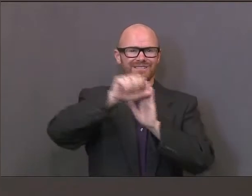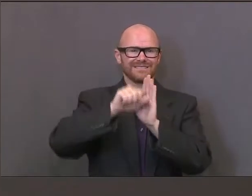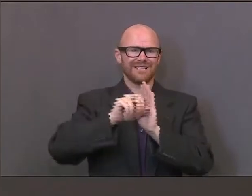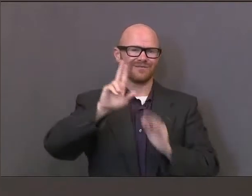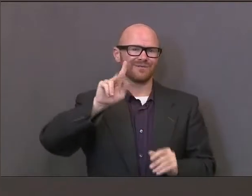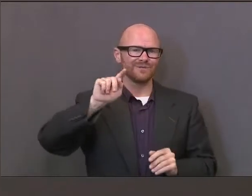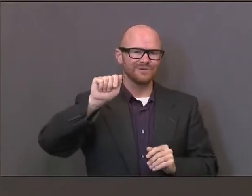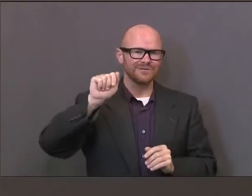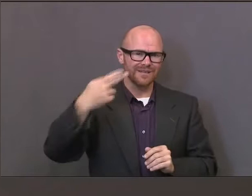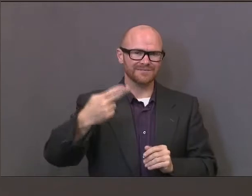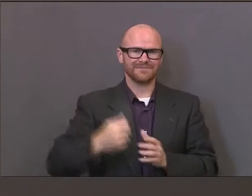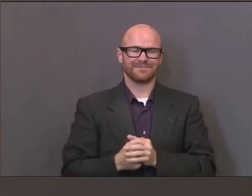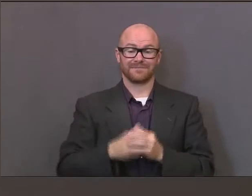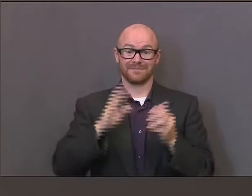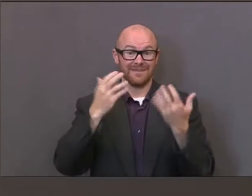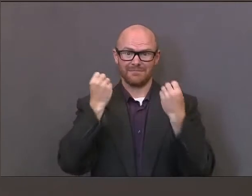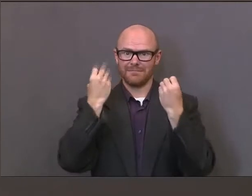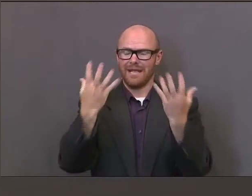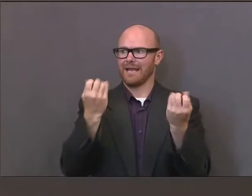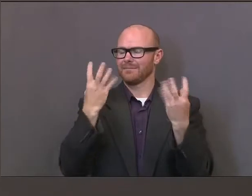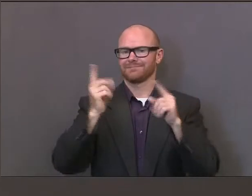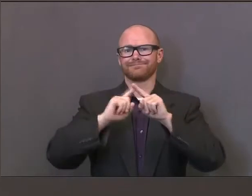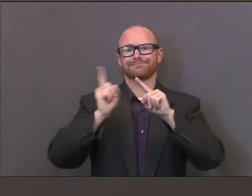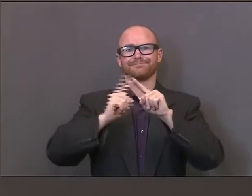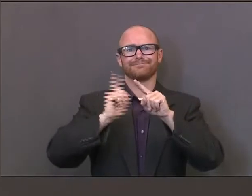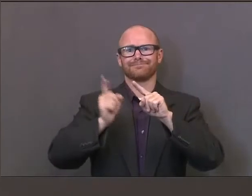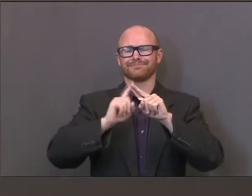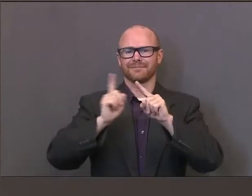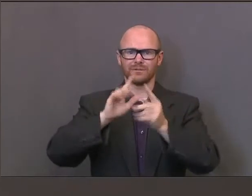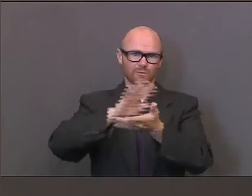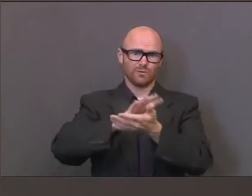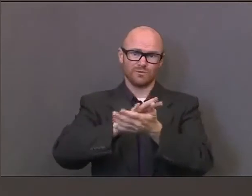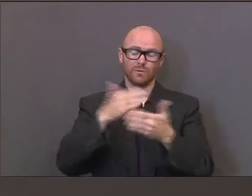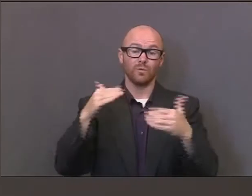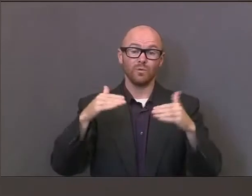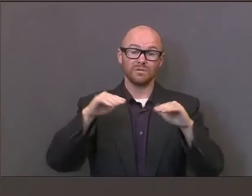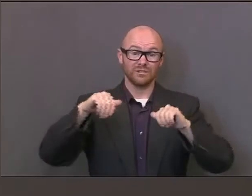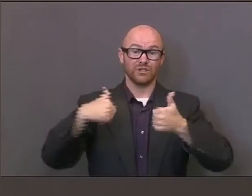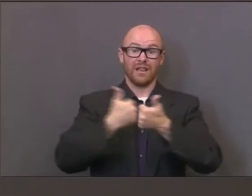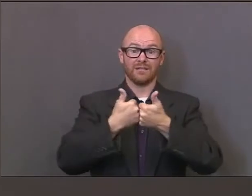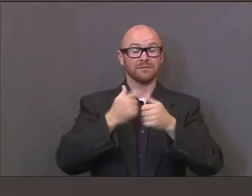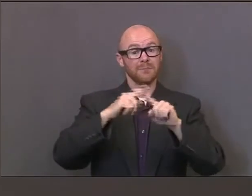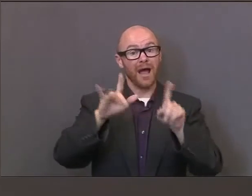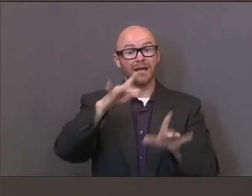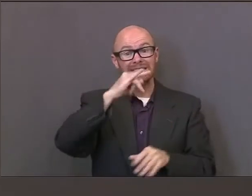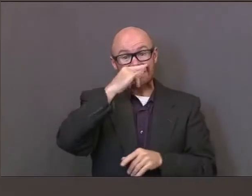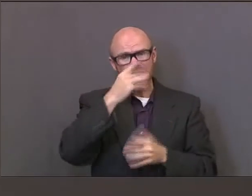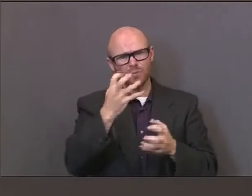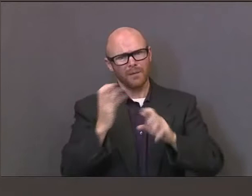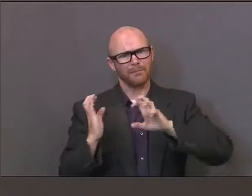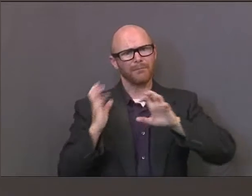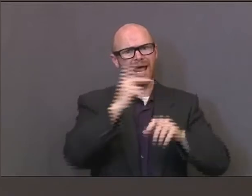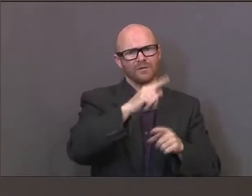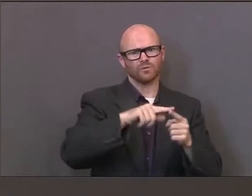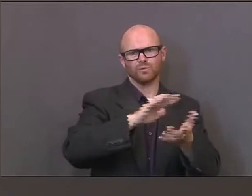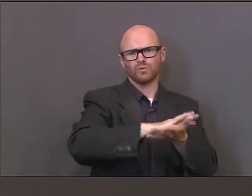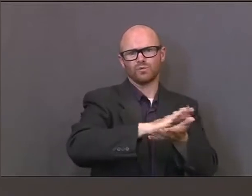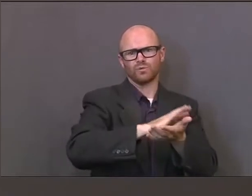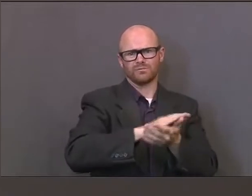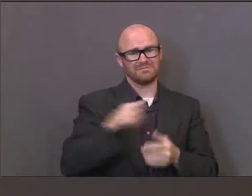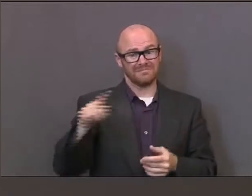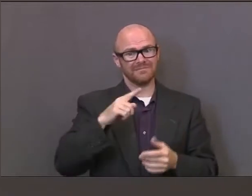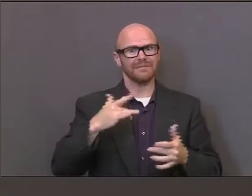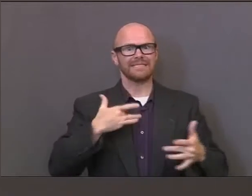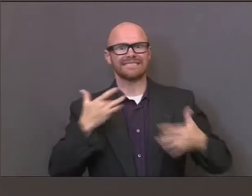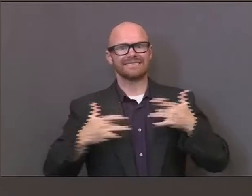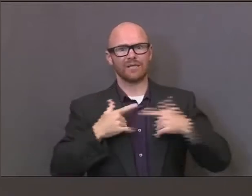the state with our many, many schools is a real challenge. But the kids do want to be back in school. They're anxious to be back